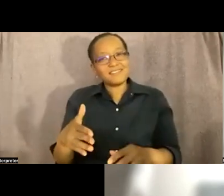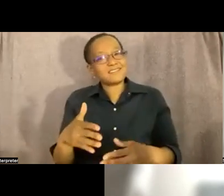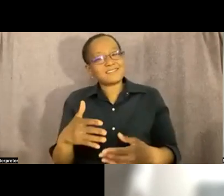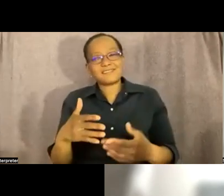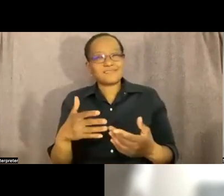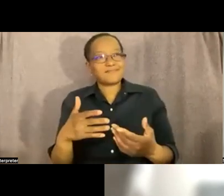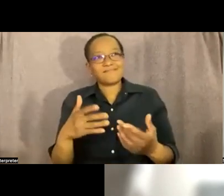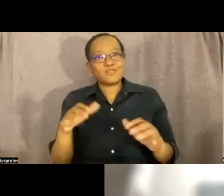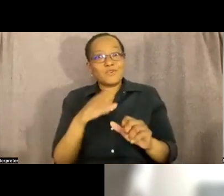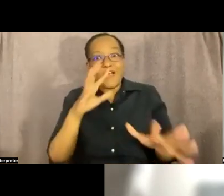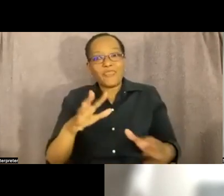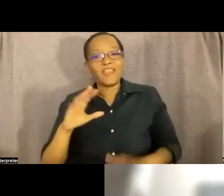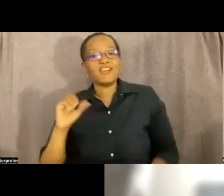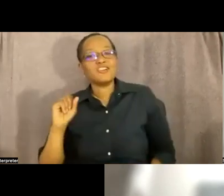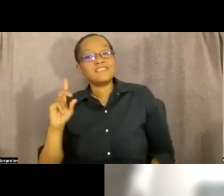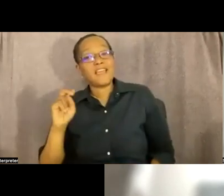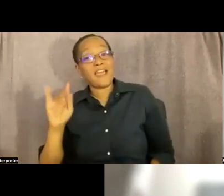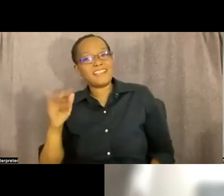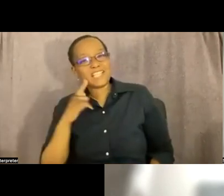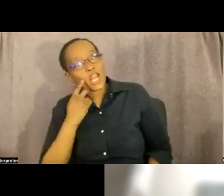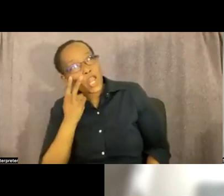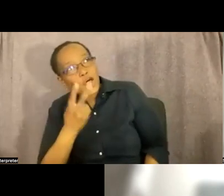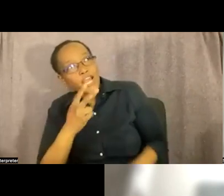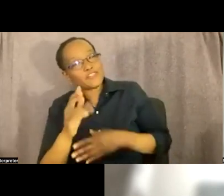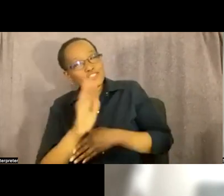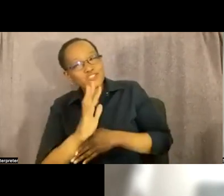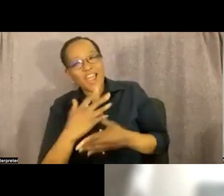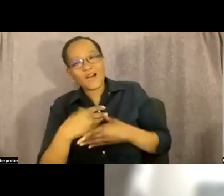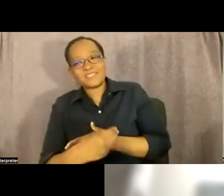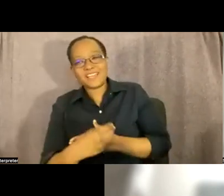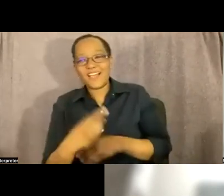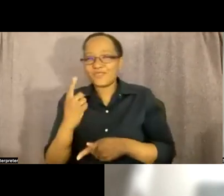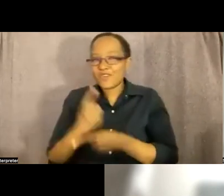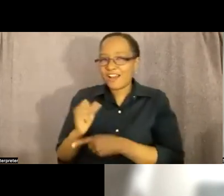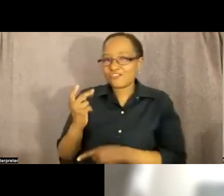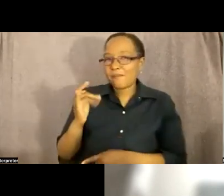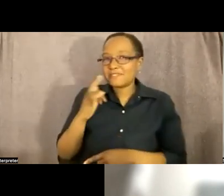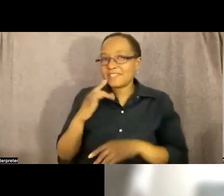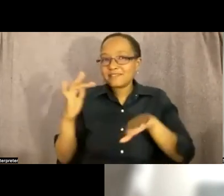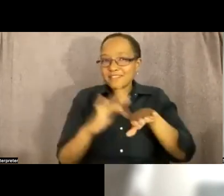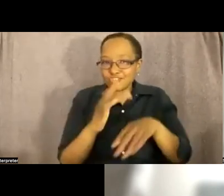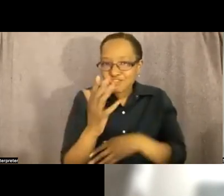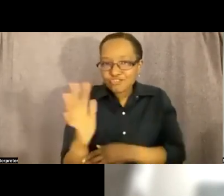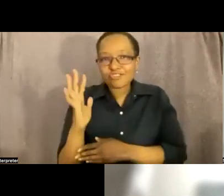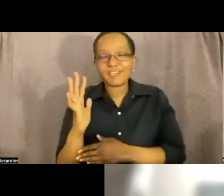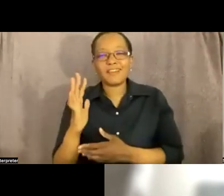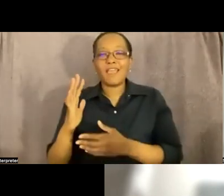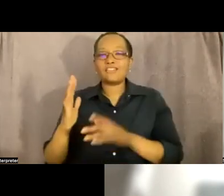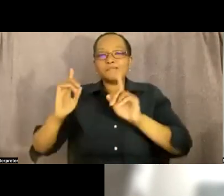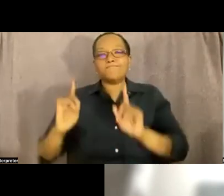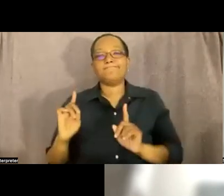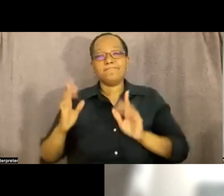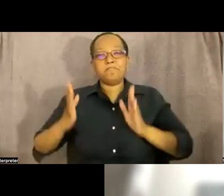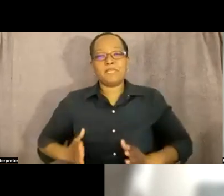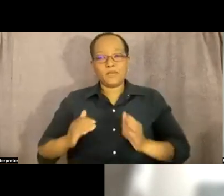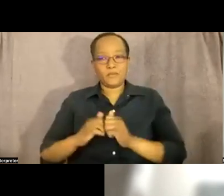love this yeah look at the tree touch the trees and breathe with each other um thank y'all so much um land's going to